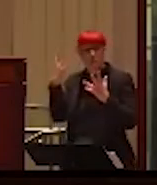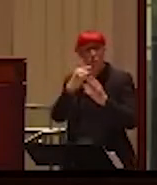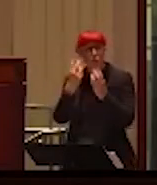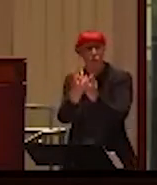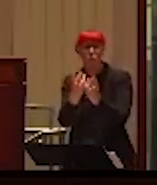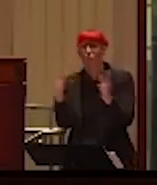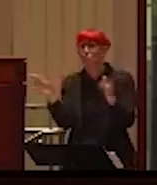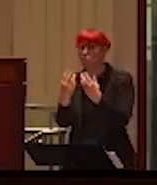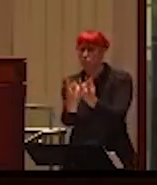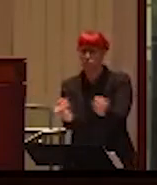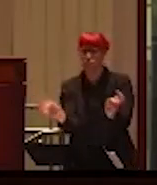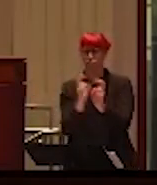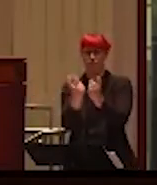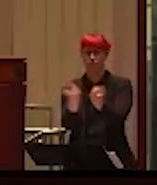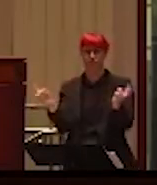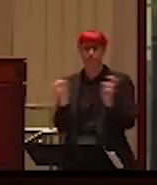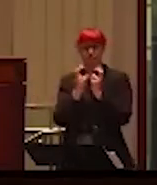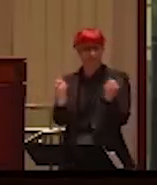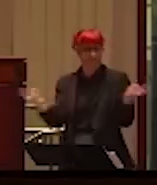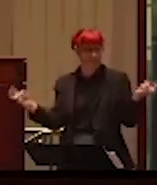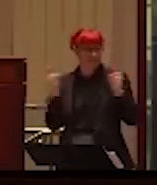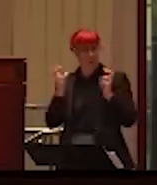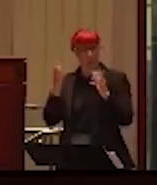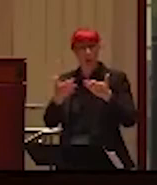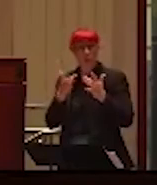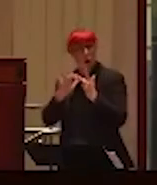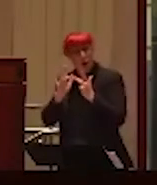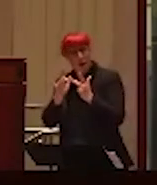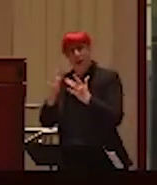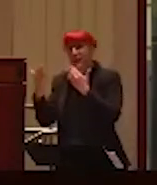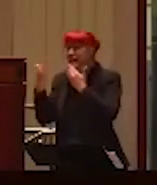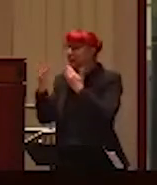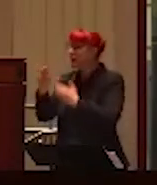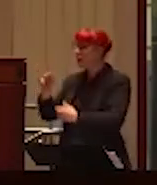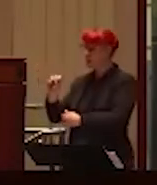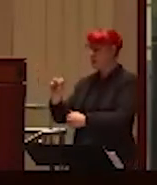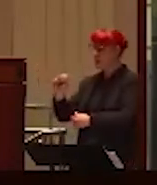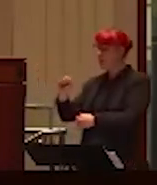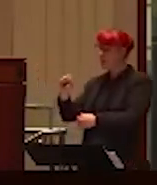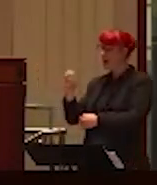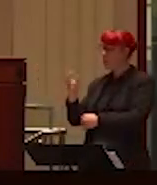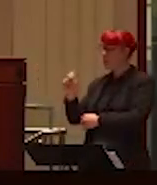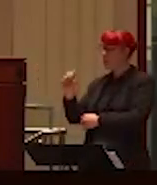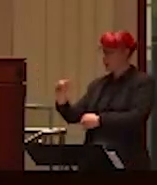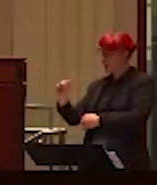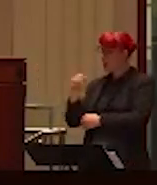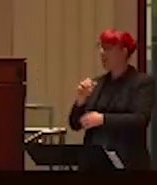We're so thankful for Sasha and it's such a privilege to be here to to honor your work and